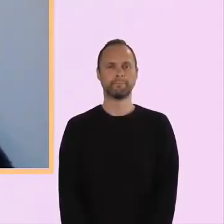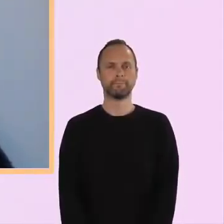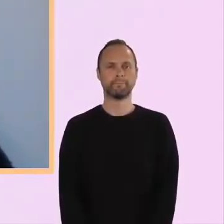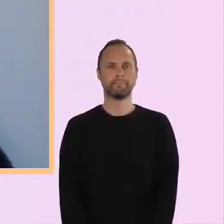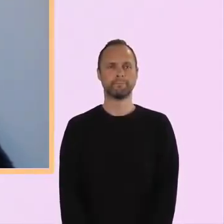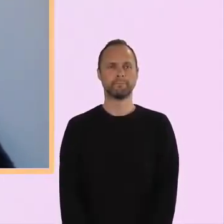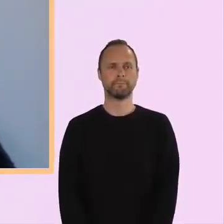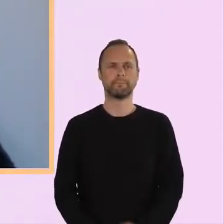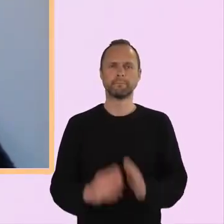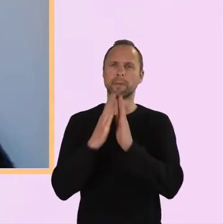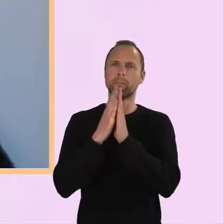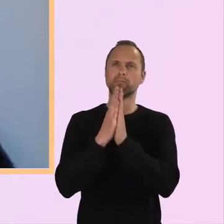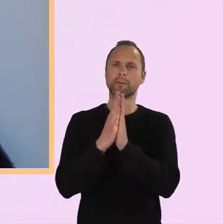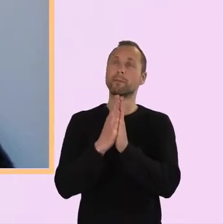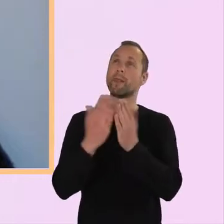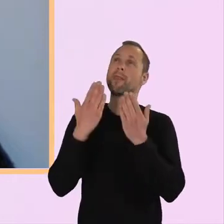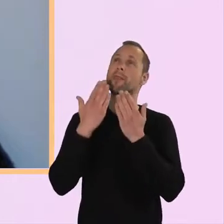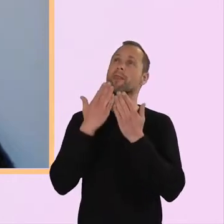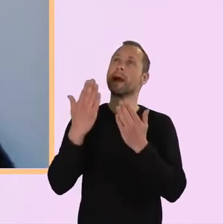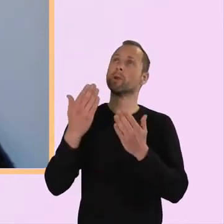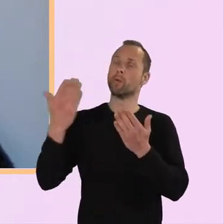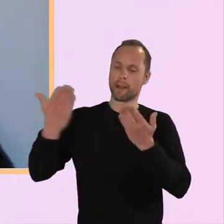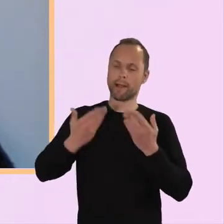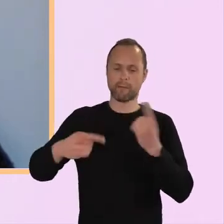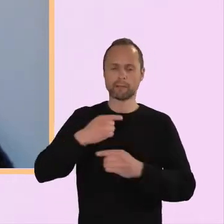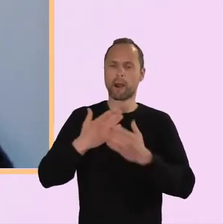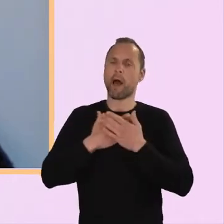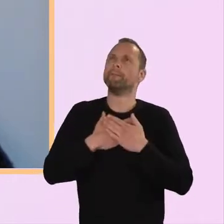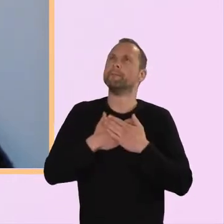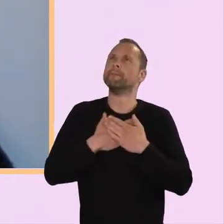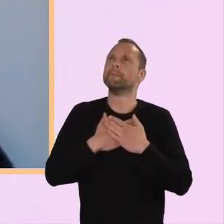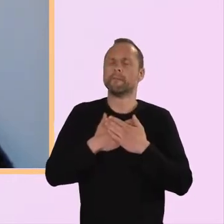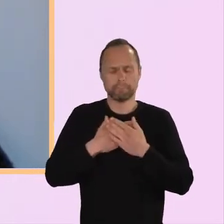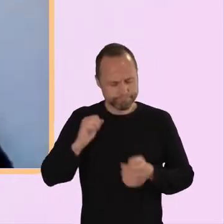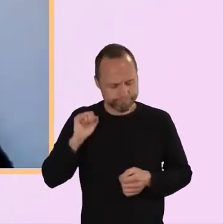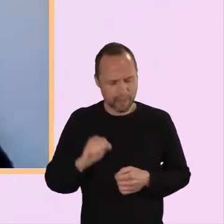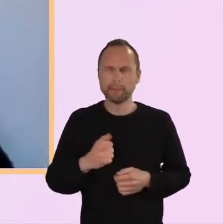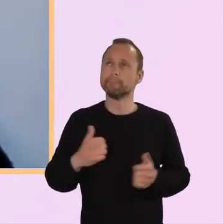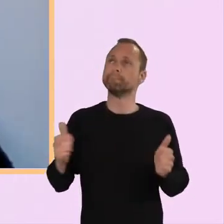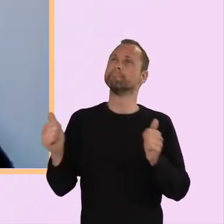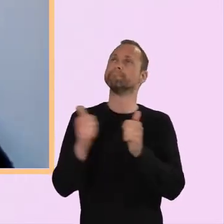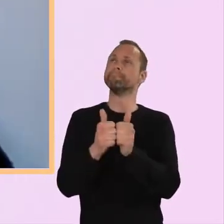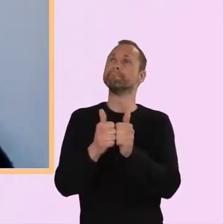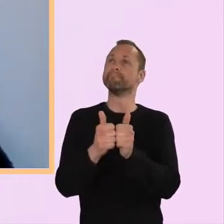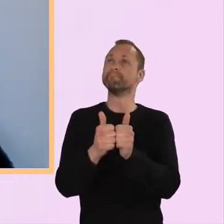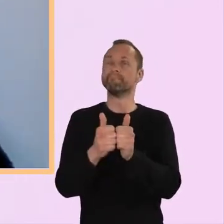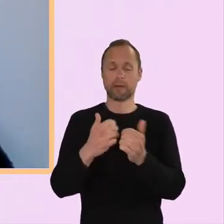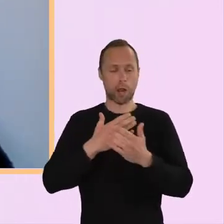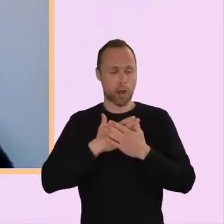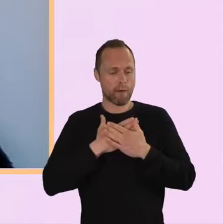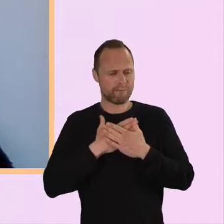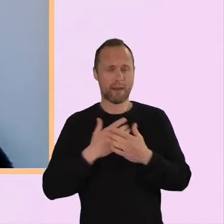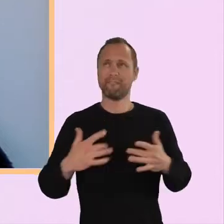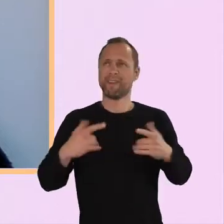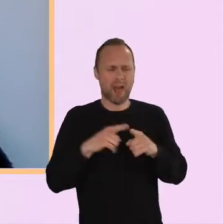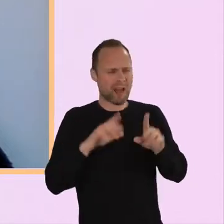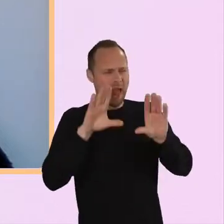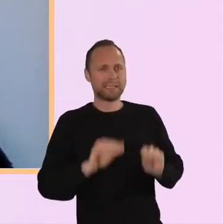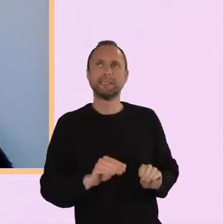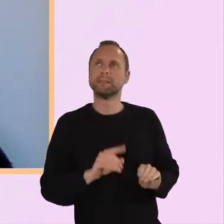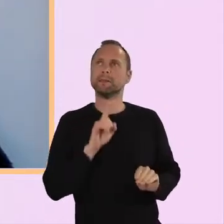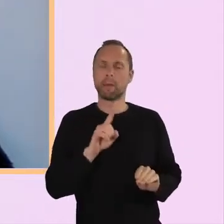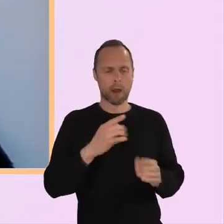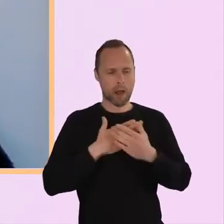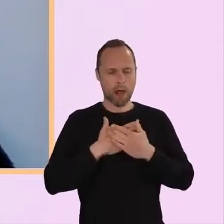we give you thanks for love yes we give you thanks for the love that now seems ended and for the love that